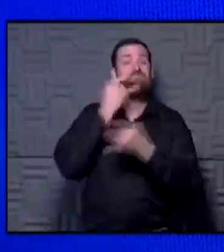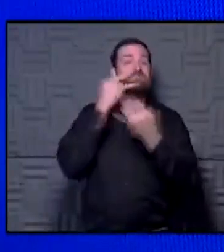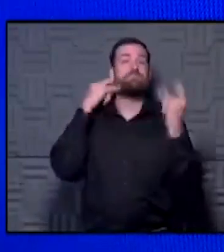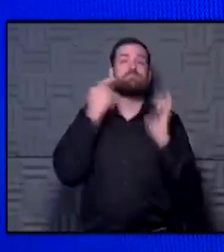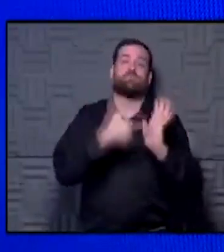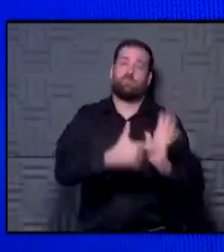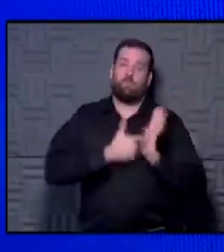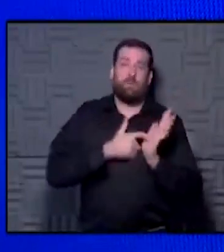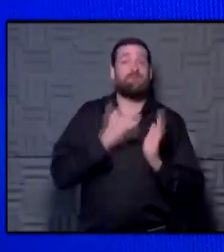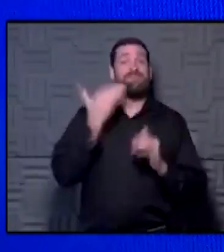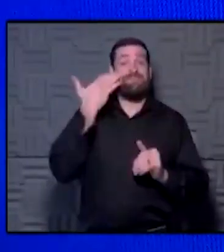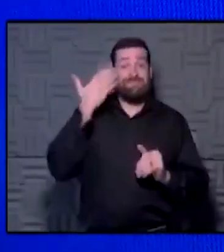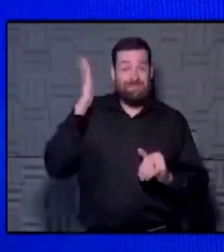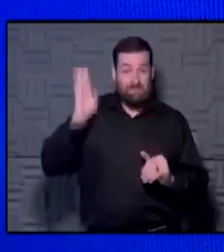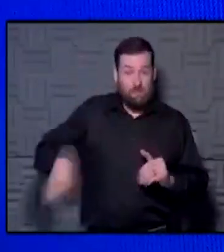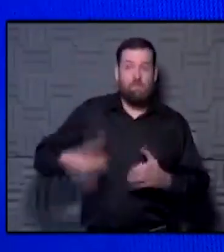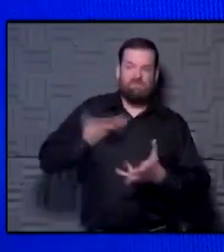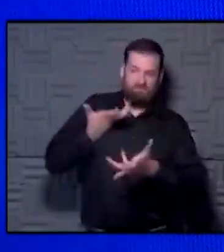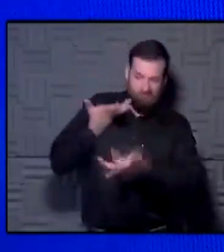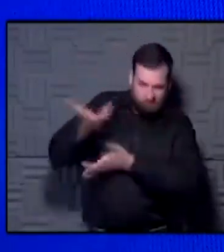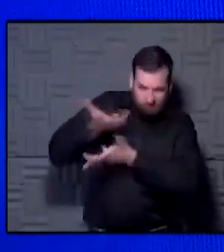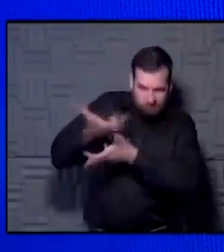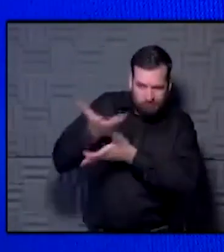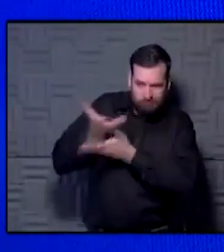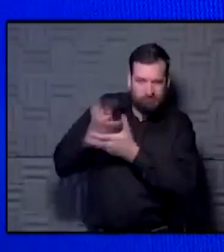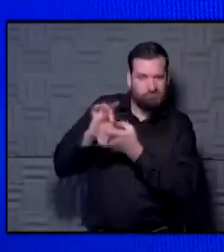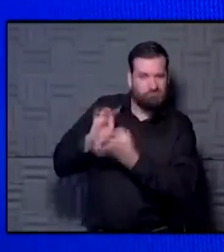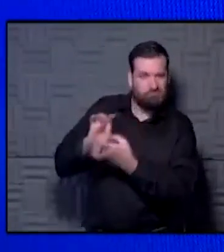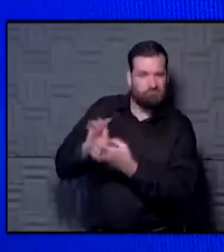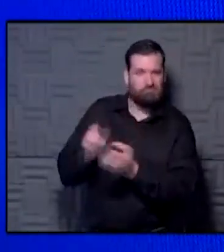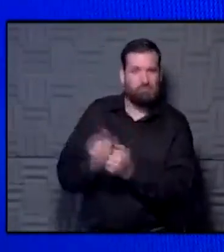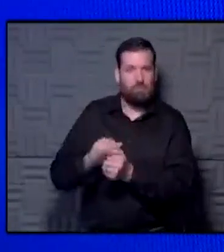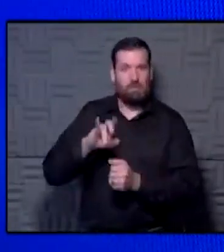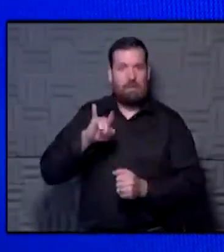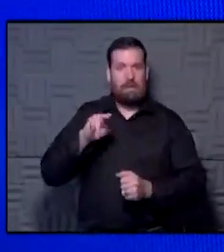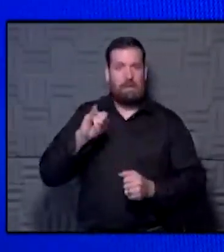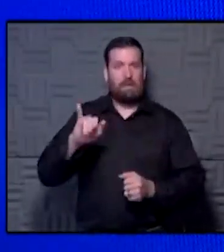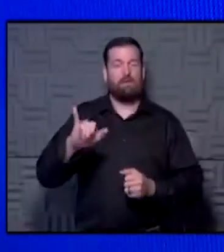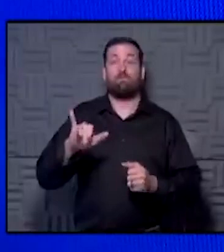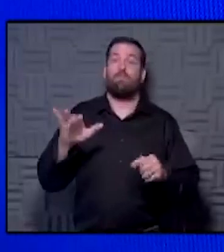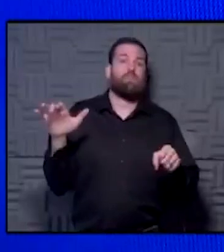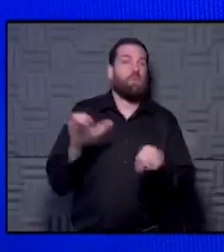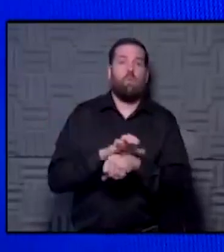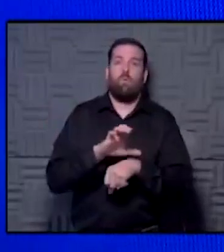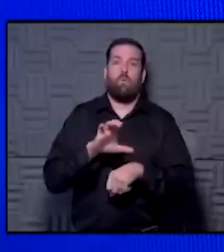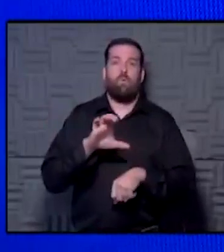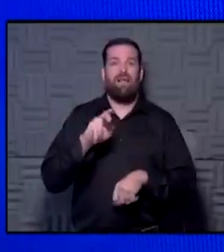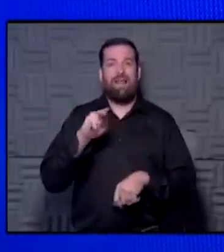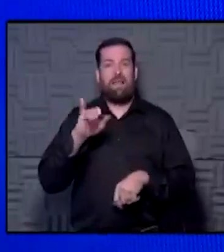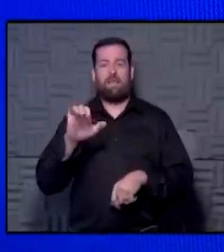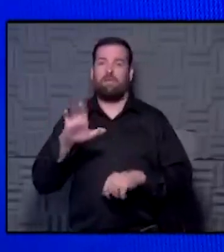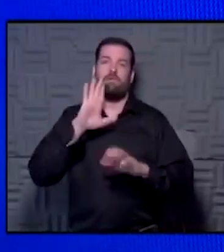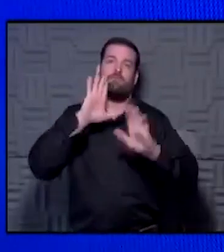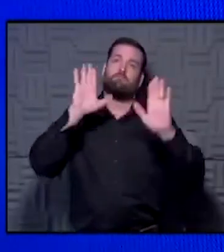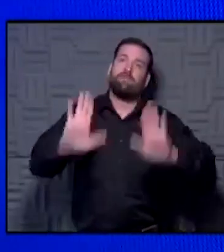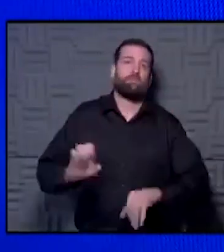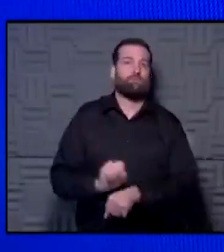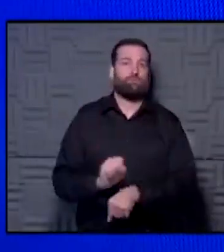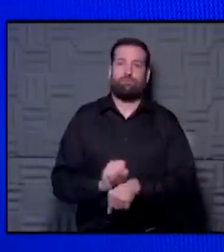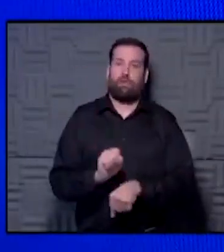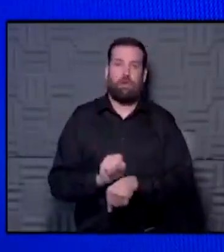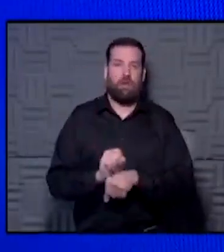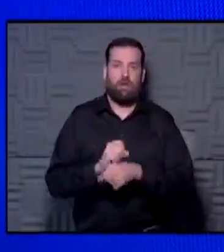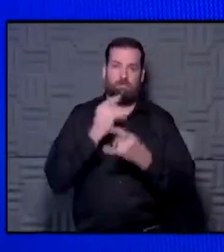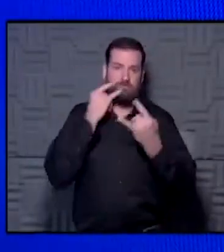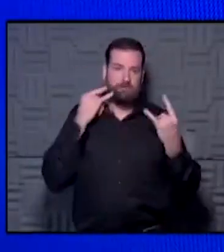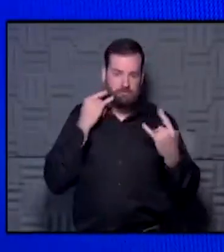fact, we now know, because we work very closely with the clinic, that the entire clinic is doing an outstanding job of wearing masks.